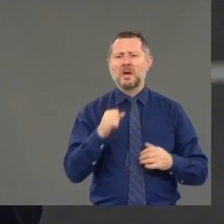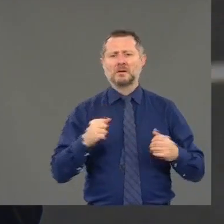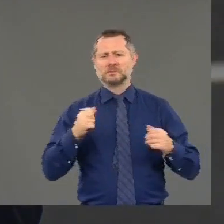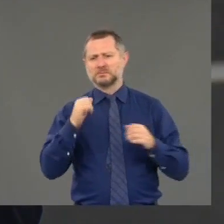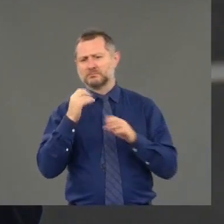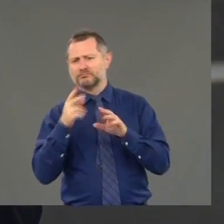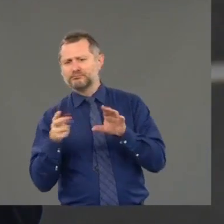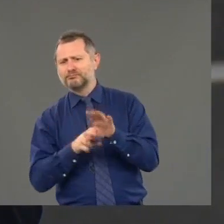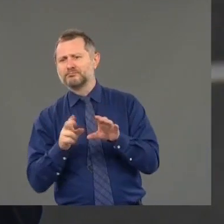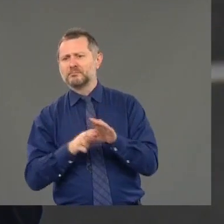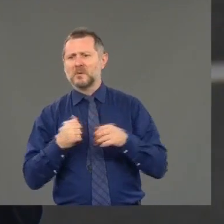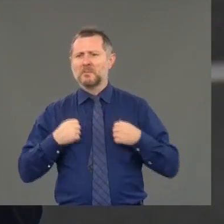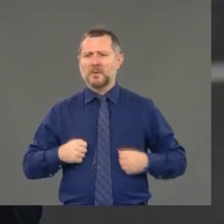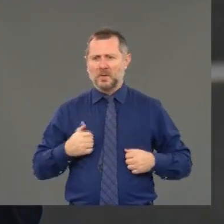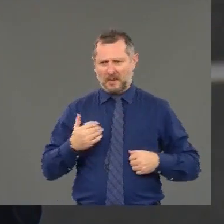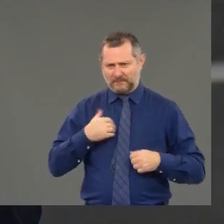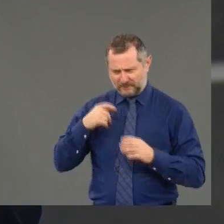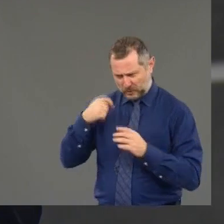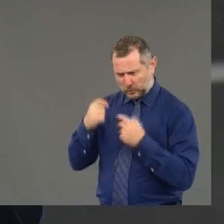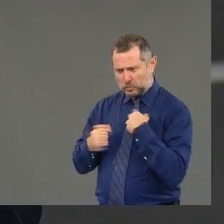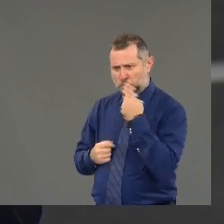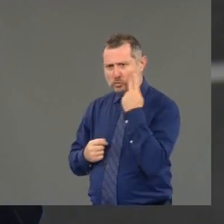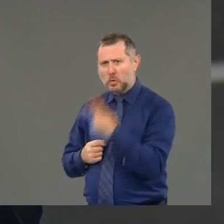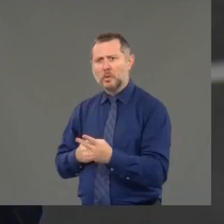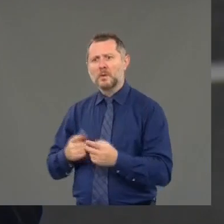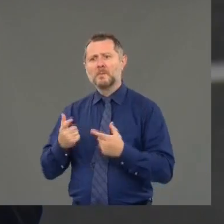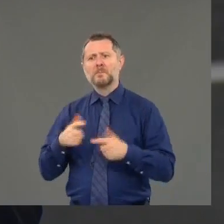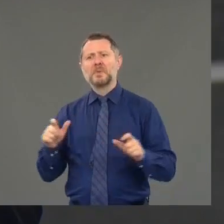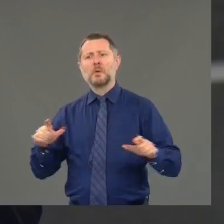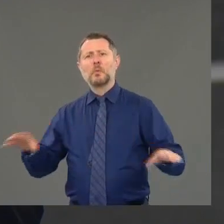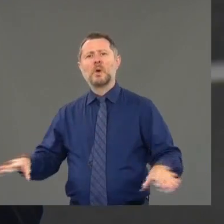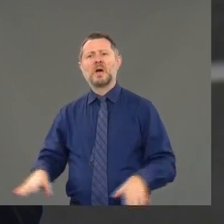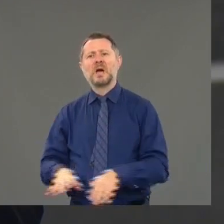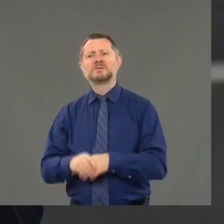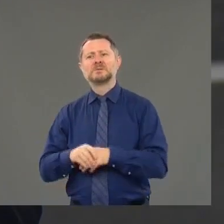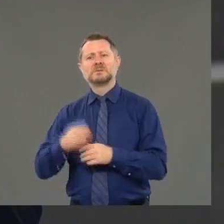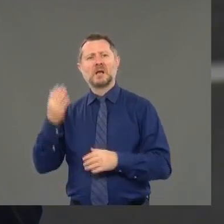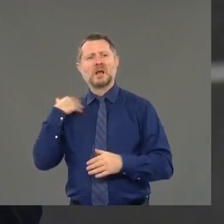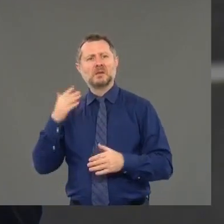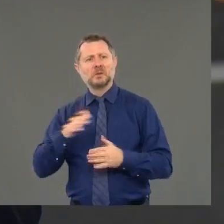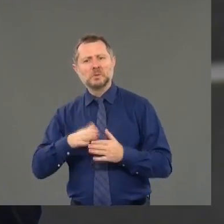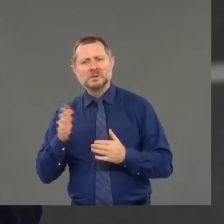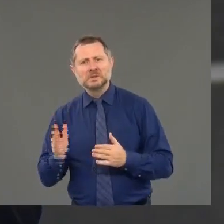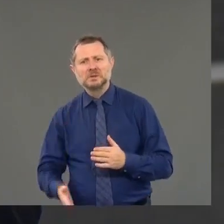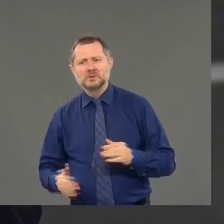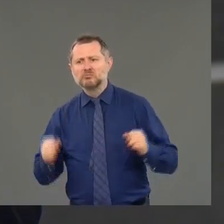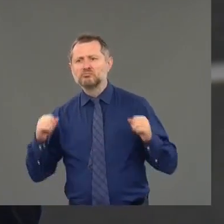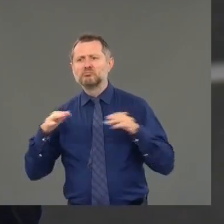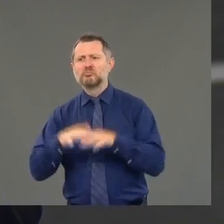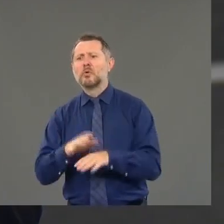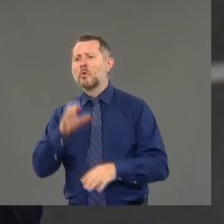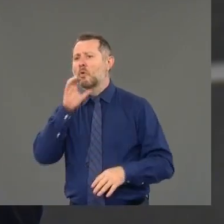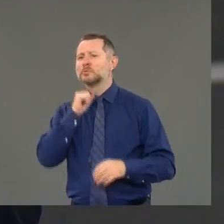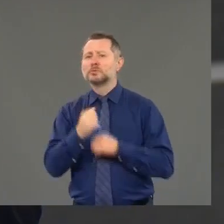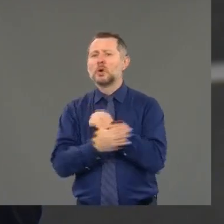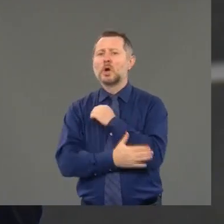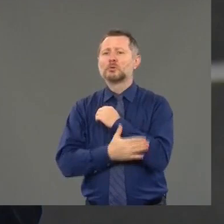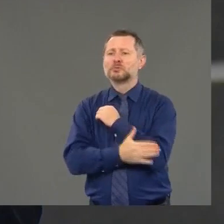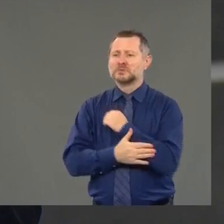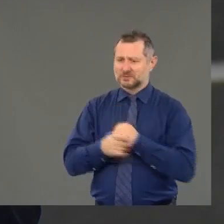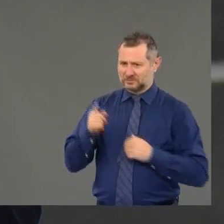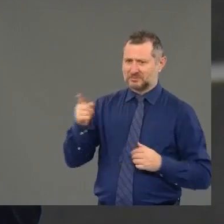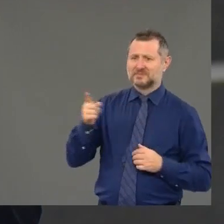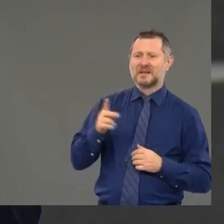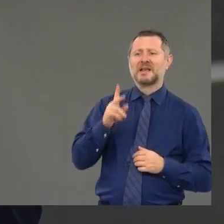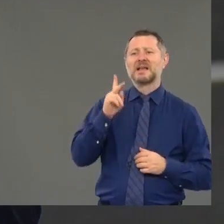There's also another video we got of a huge wedding in KJ last weekend with hundreds in attendance. Orange County says Curious Joel is in